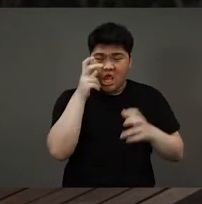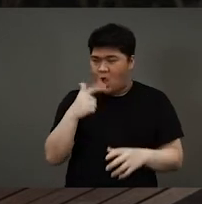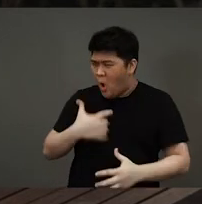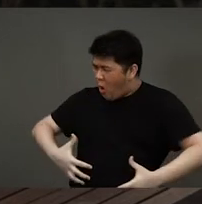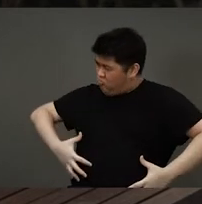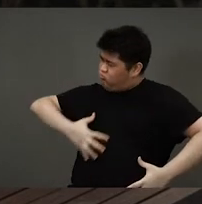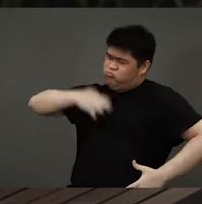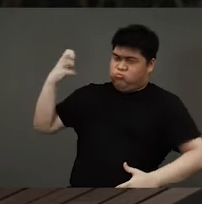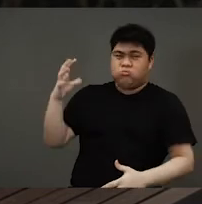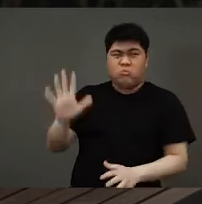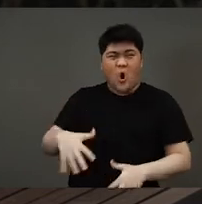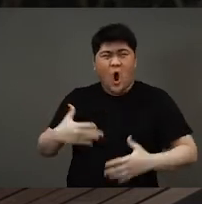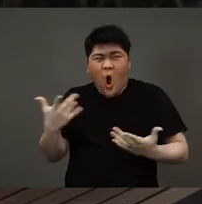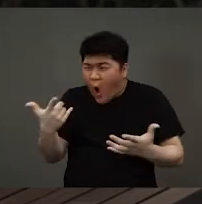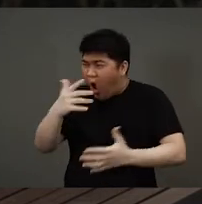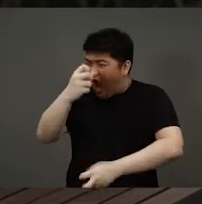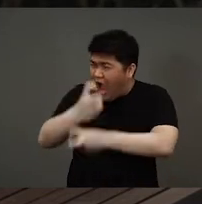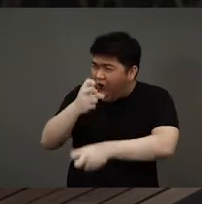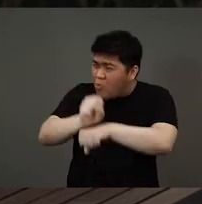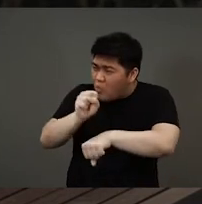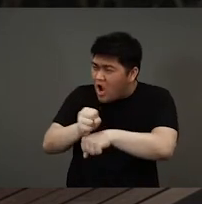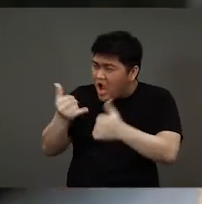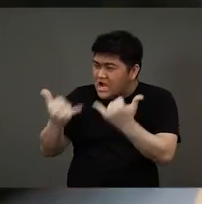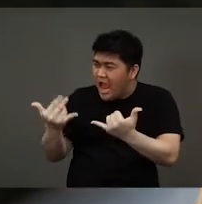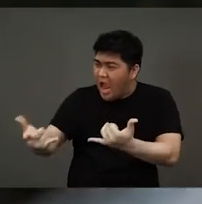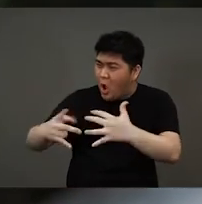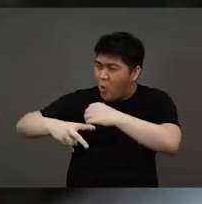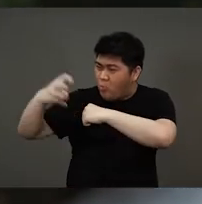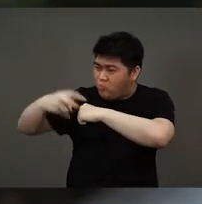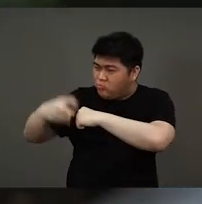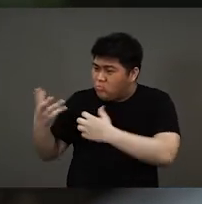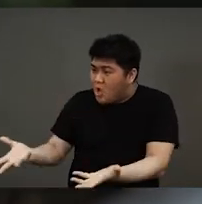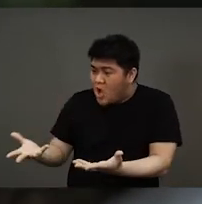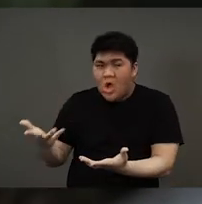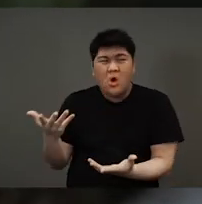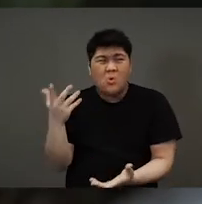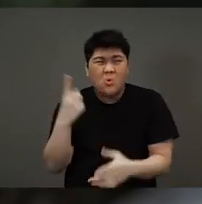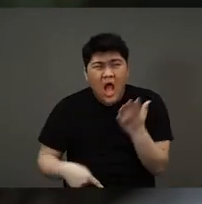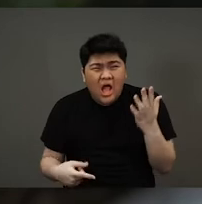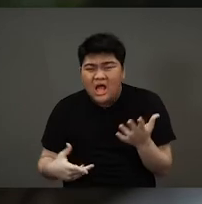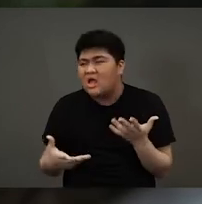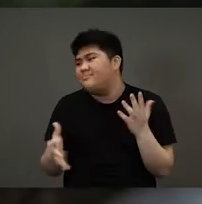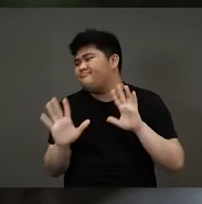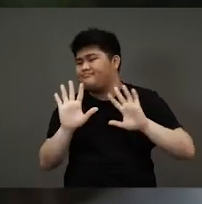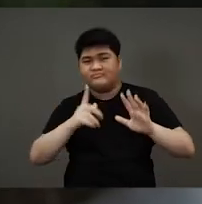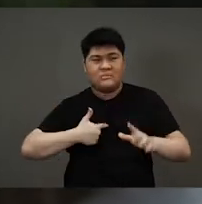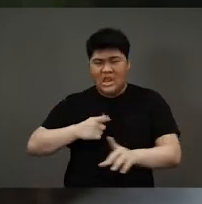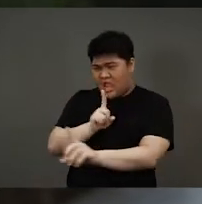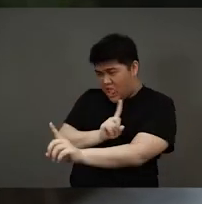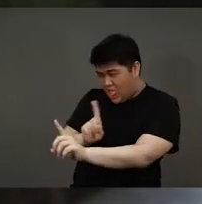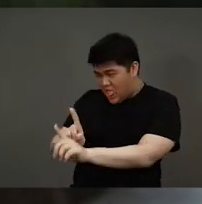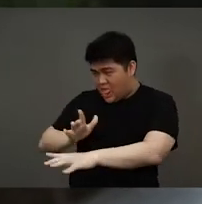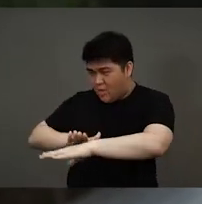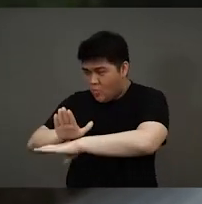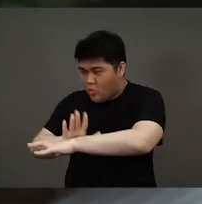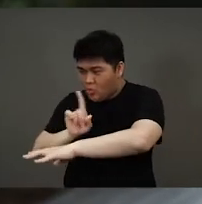Monkey was furious. All that hard work and now their bridge was being stolen. Monkey raced back